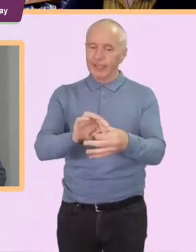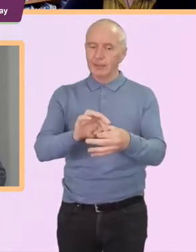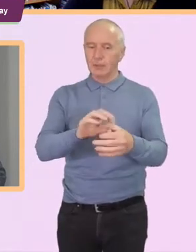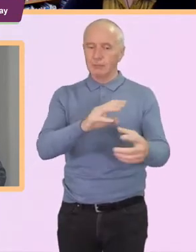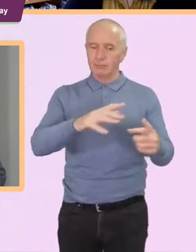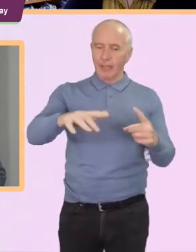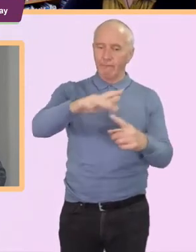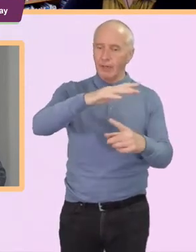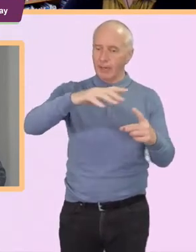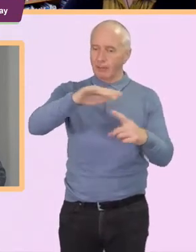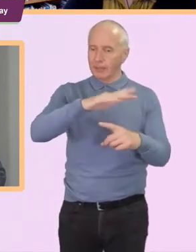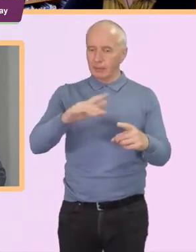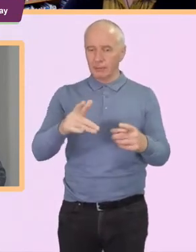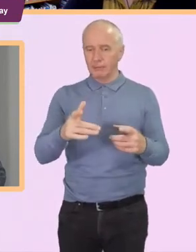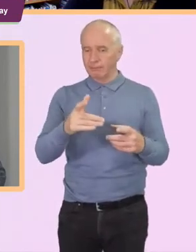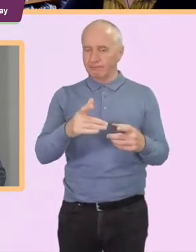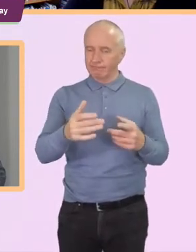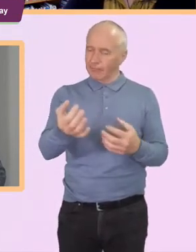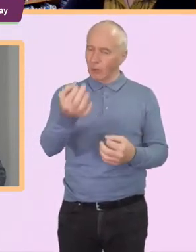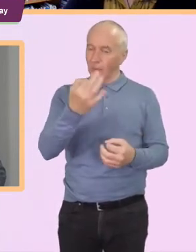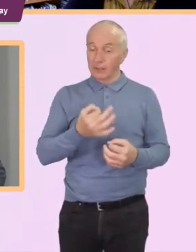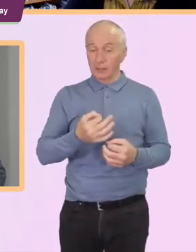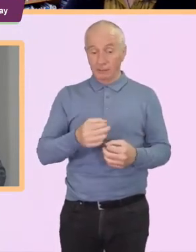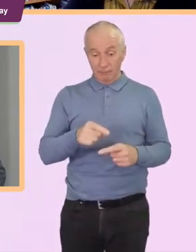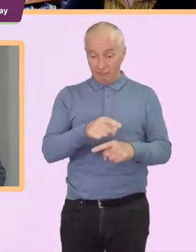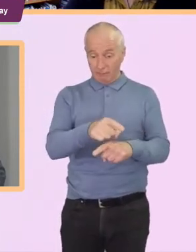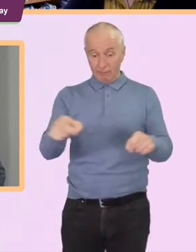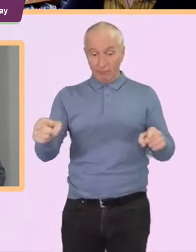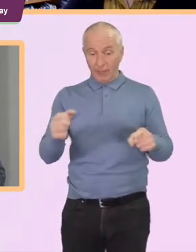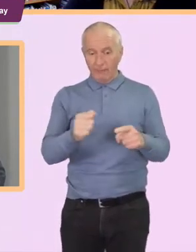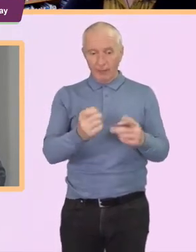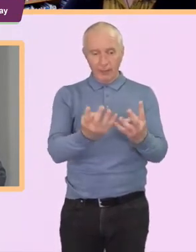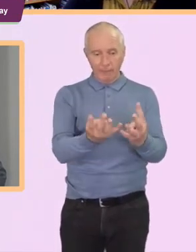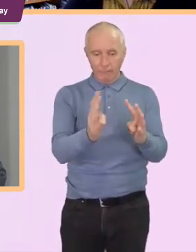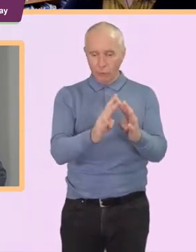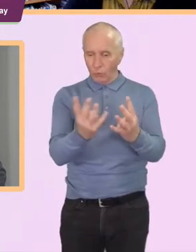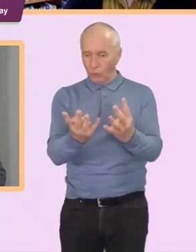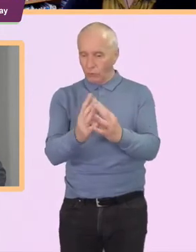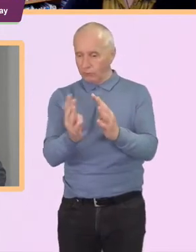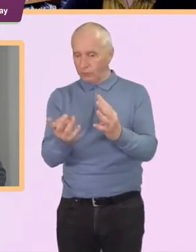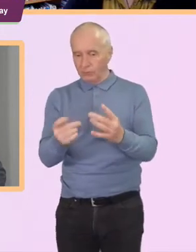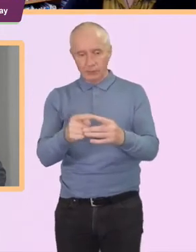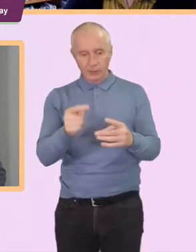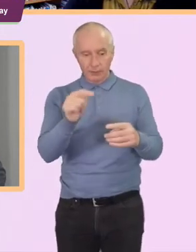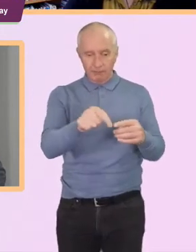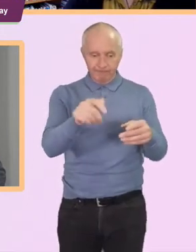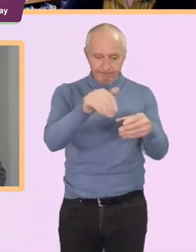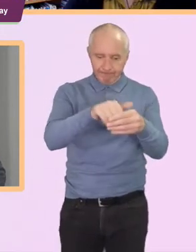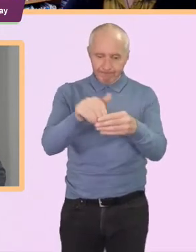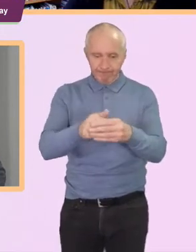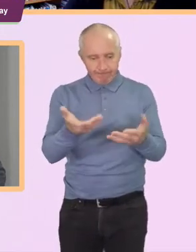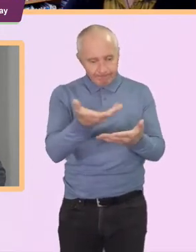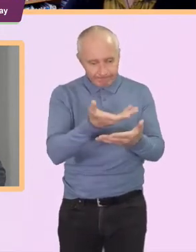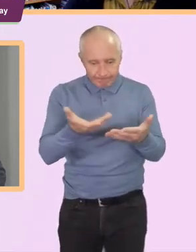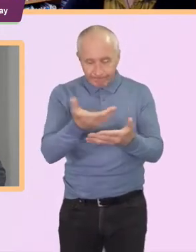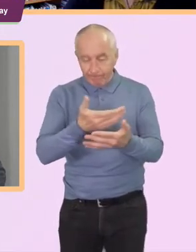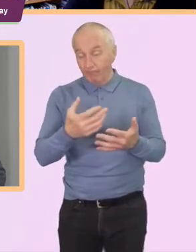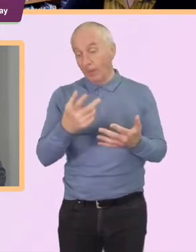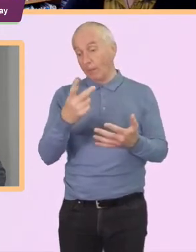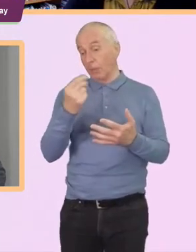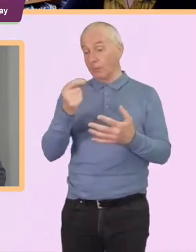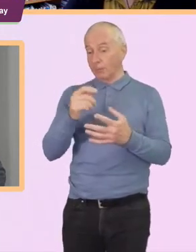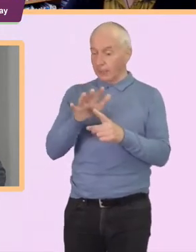and each one of those will have forums that they can be take part in that might have influence on